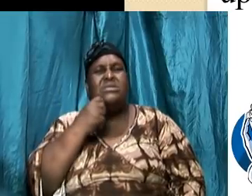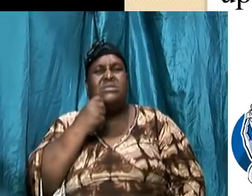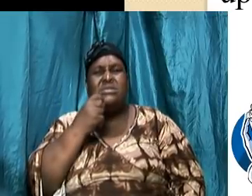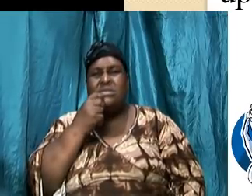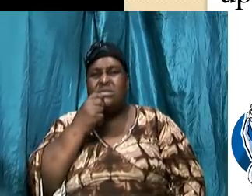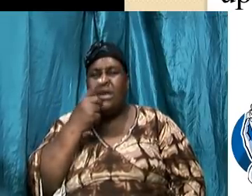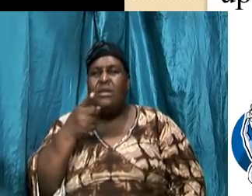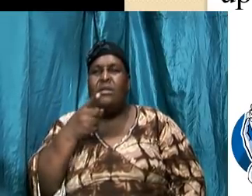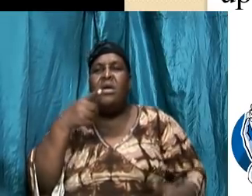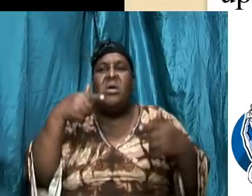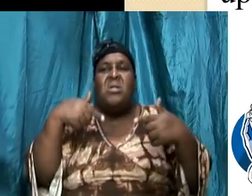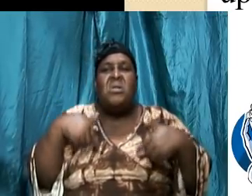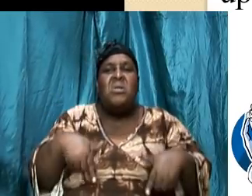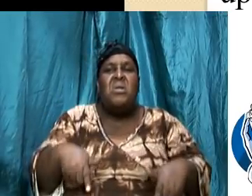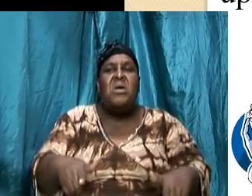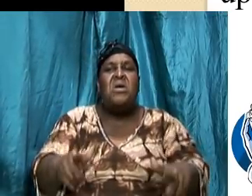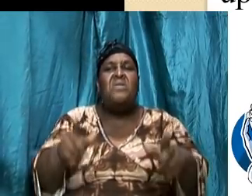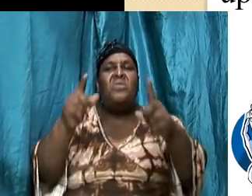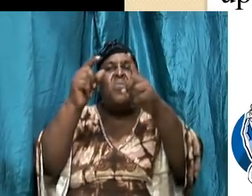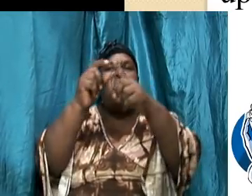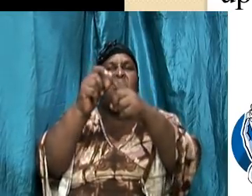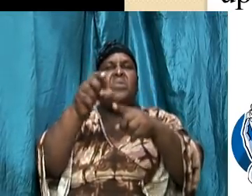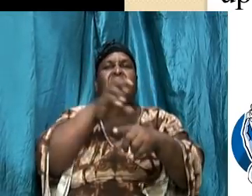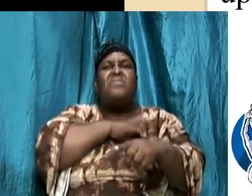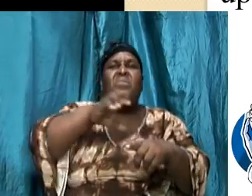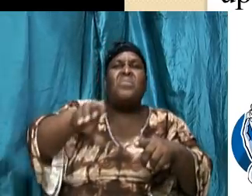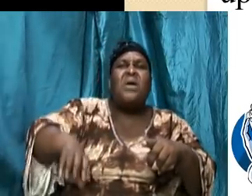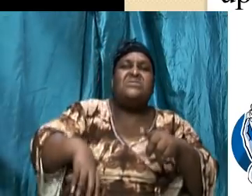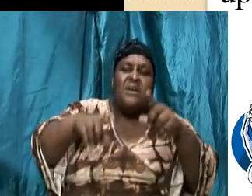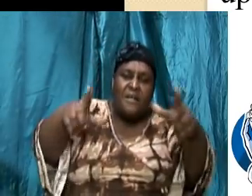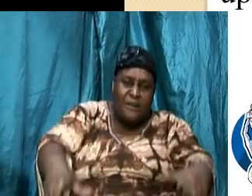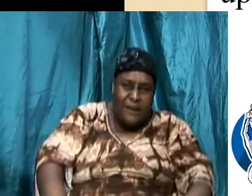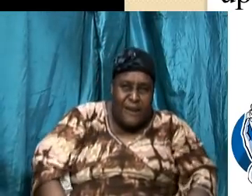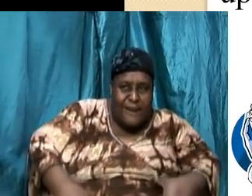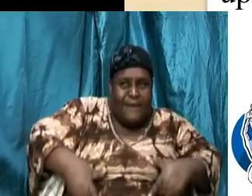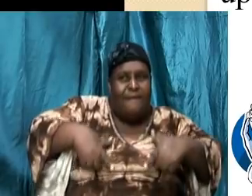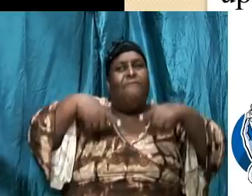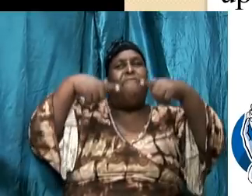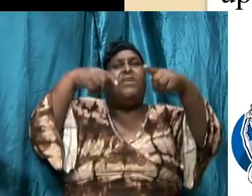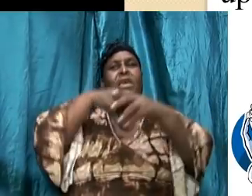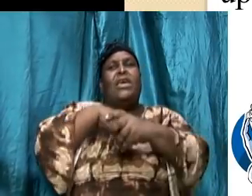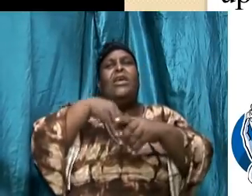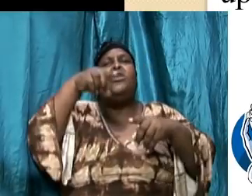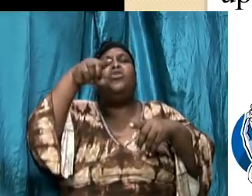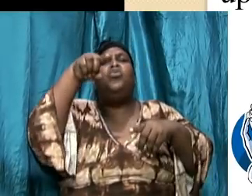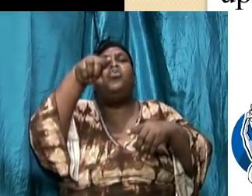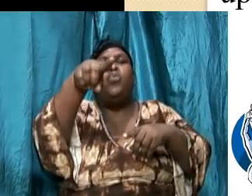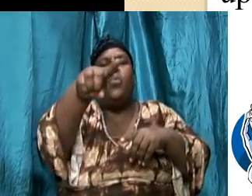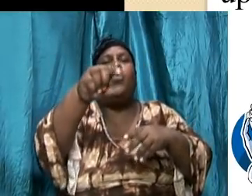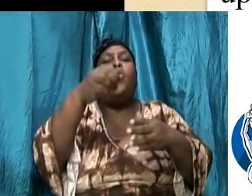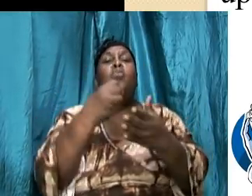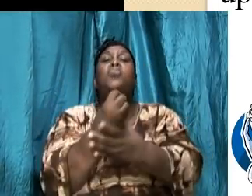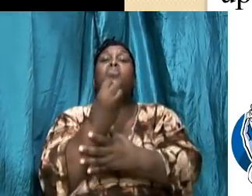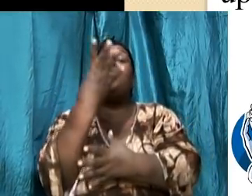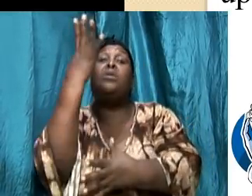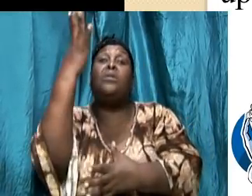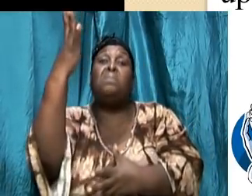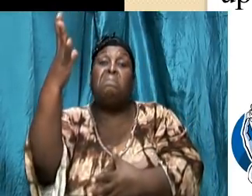let the work of Christ dwell in you richly